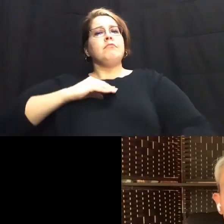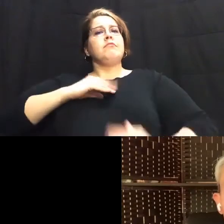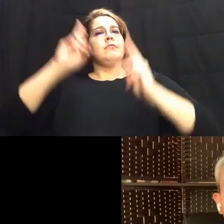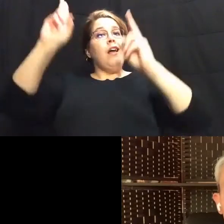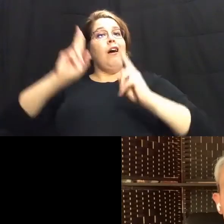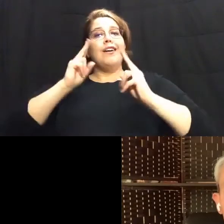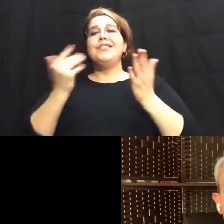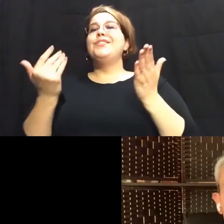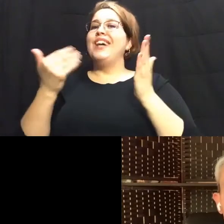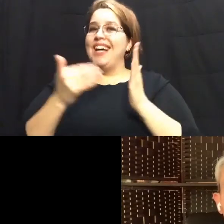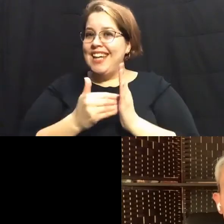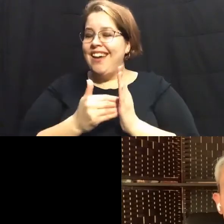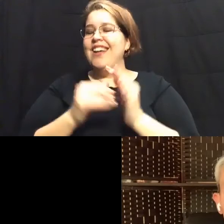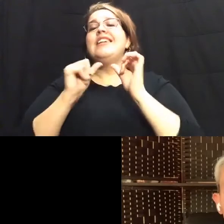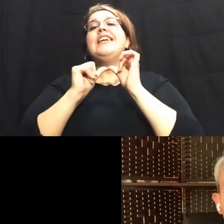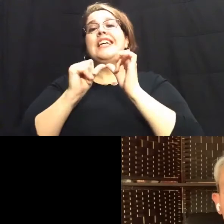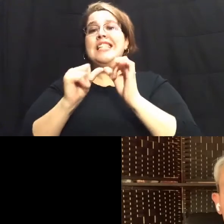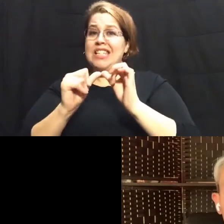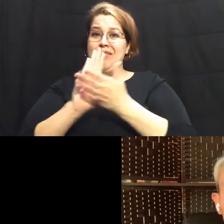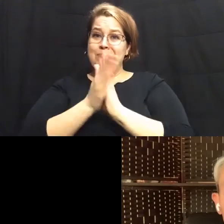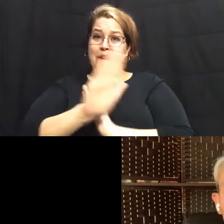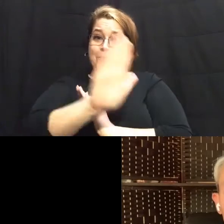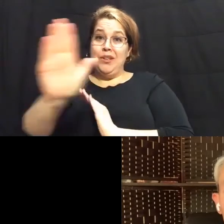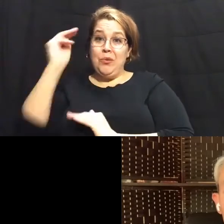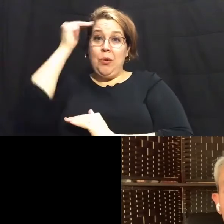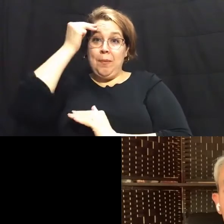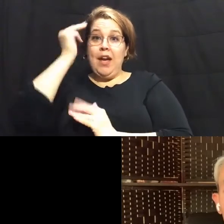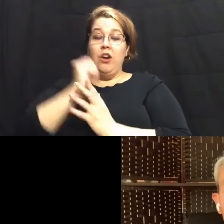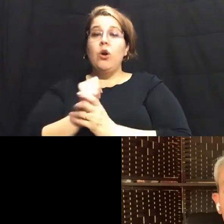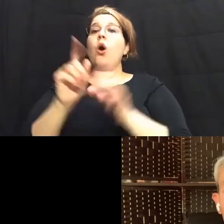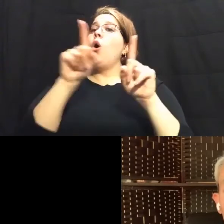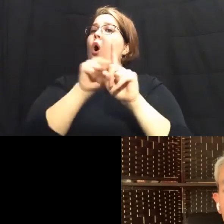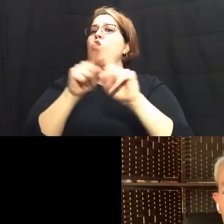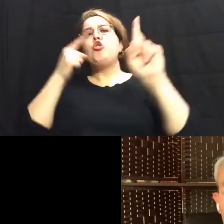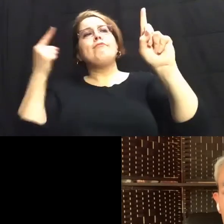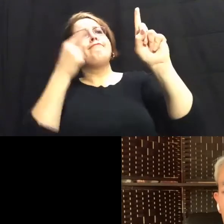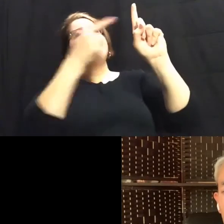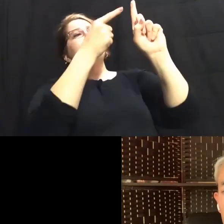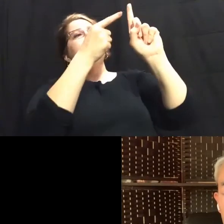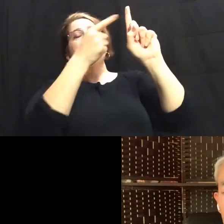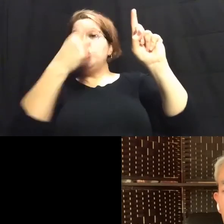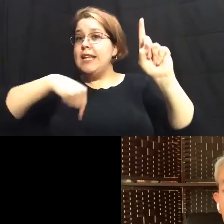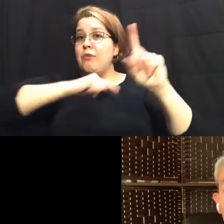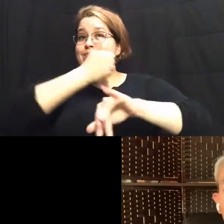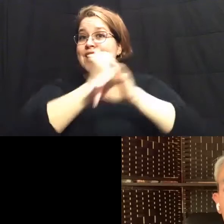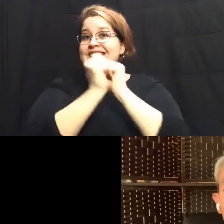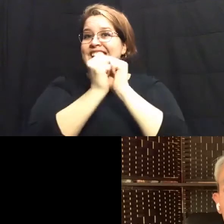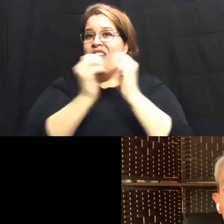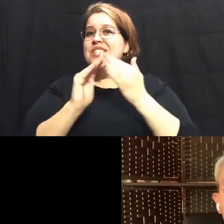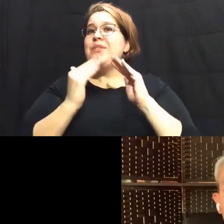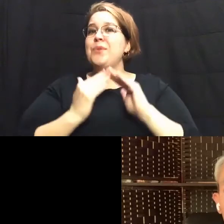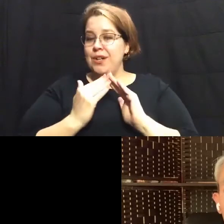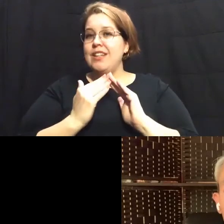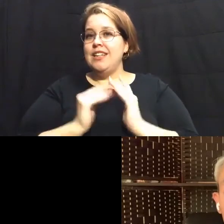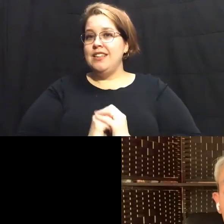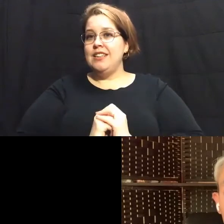again uh continue as your mayor and and also to pursue the goals that we've all set together as a community in